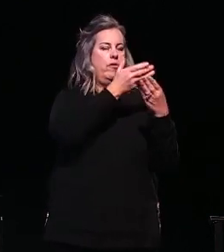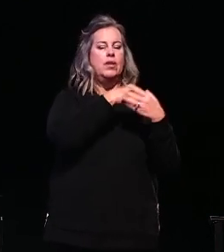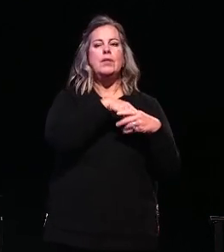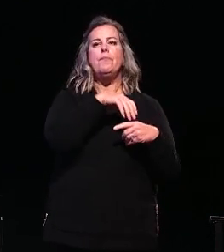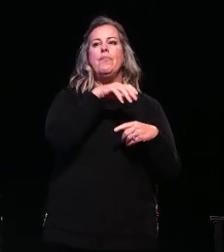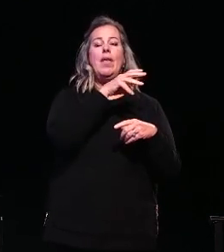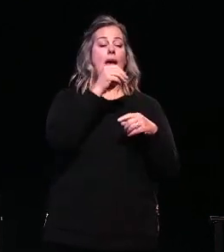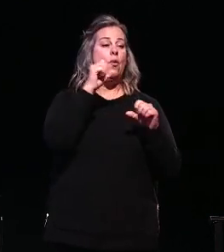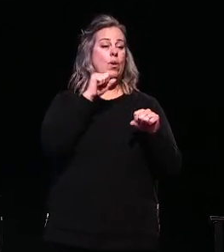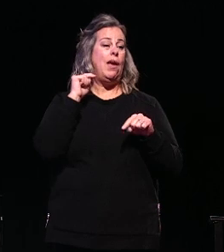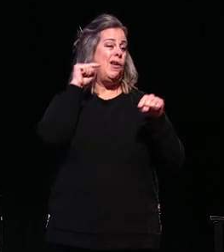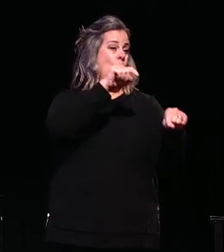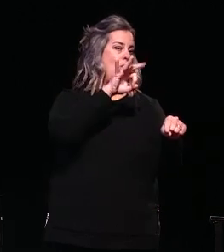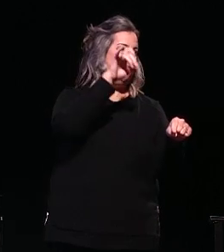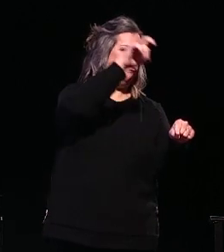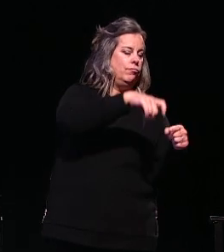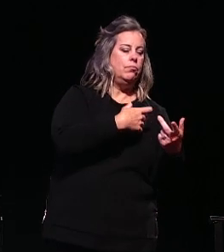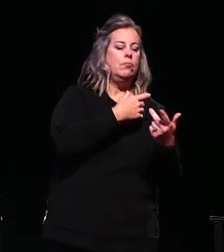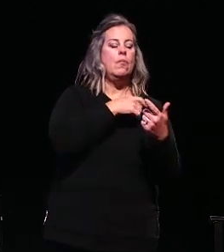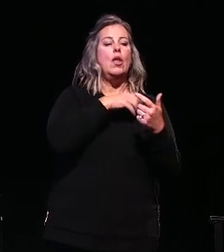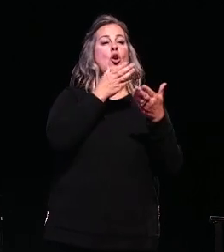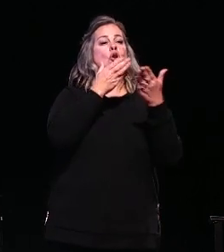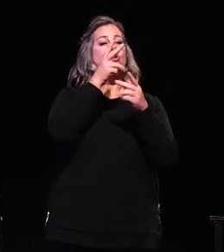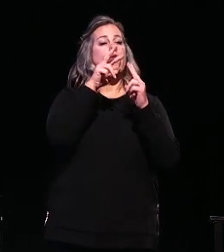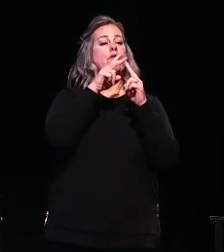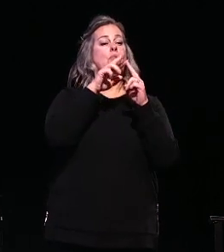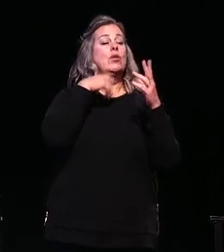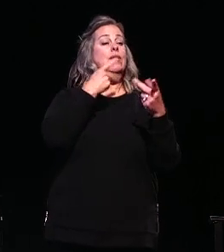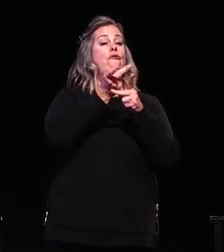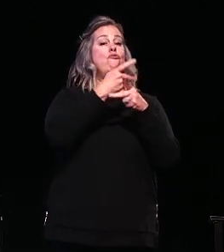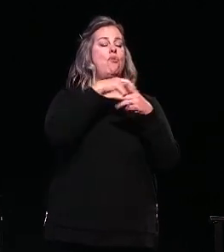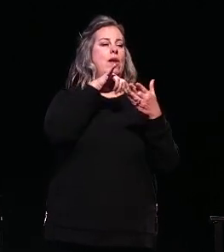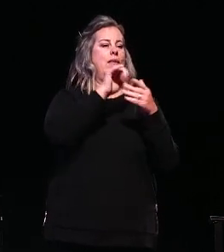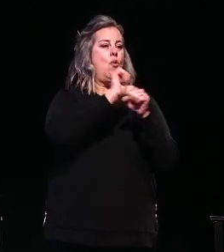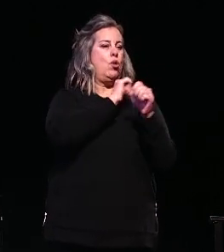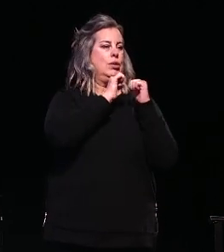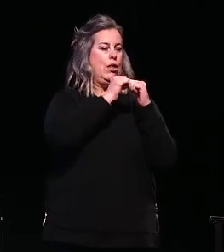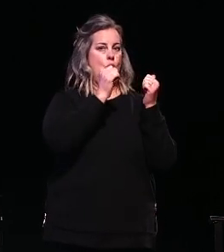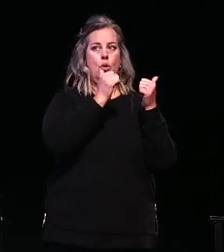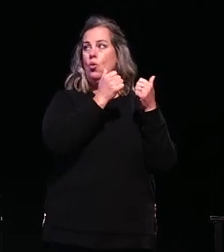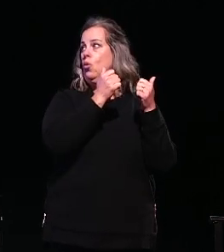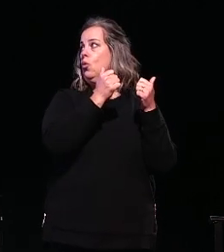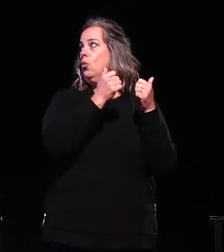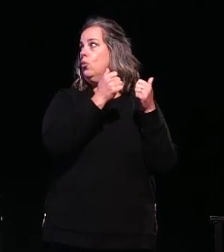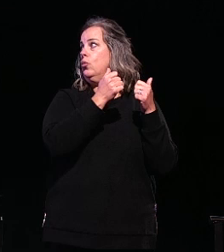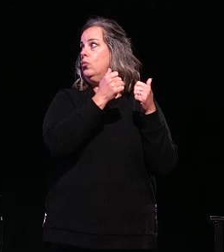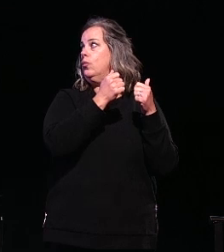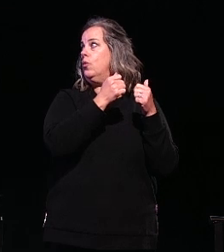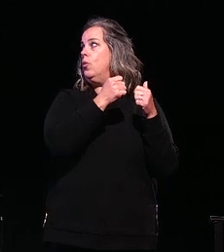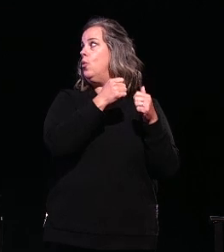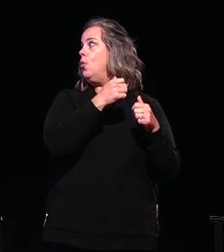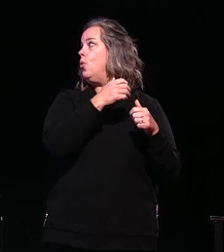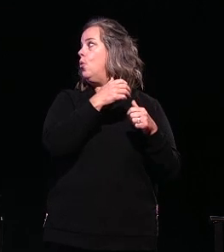close enough to be serviced efficiently. Service partners have a product that operates in tandem with ours. We have a scheduled trial with Ingersoll Rand